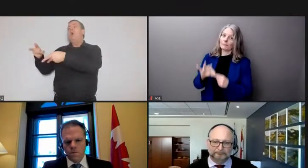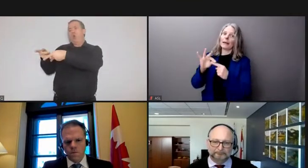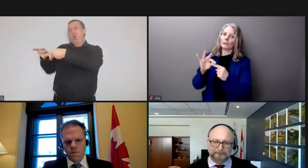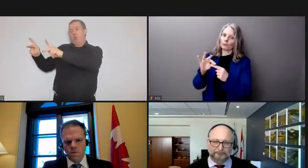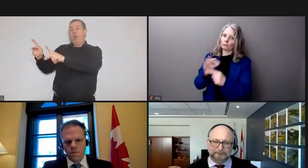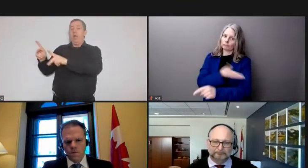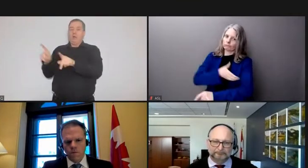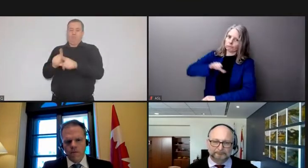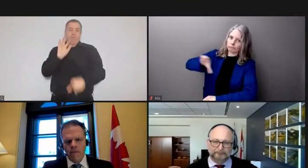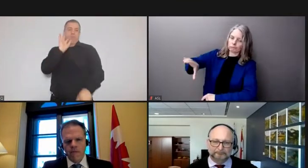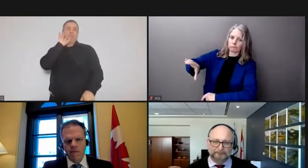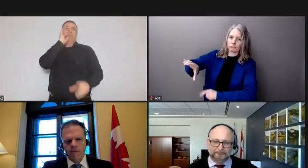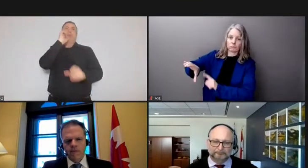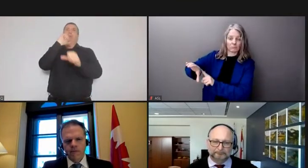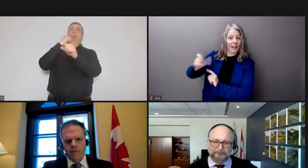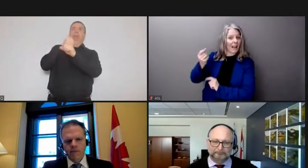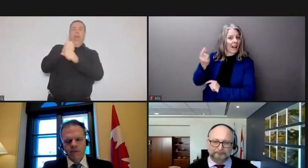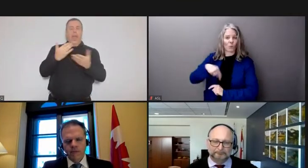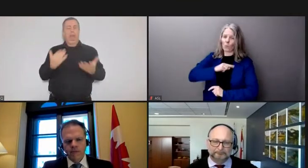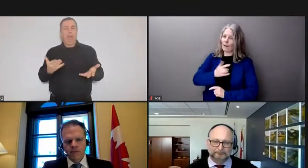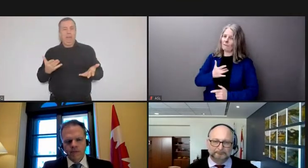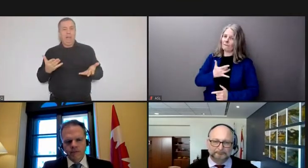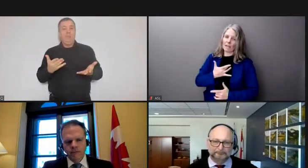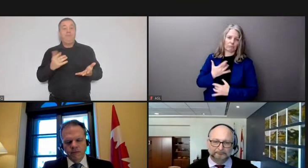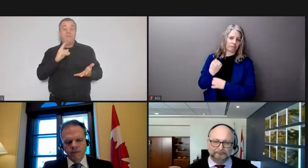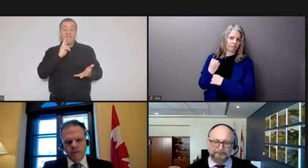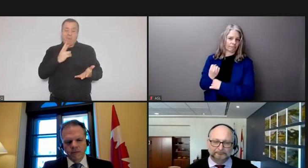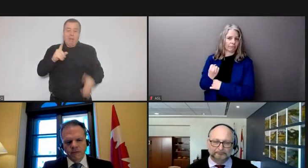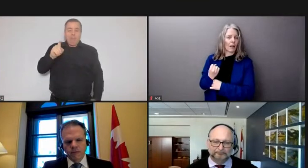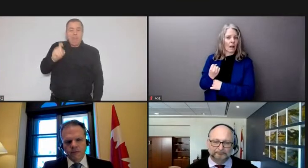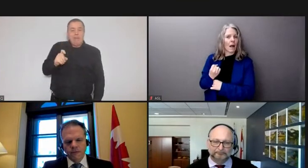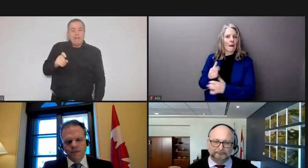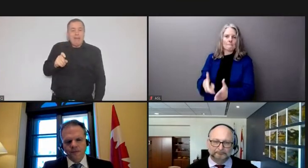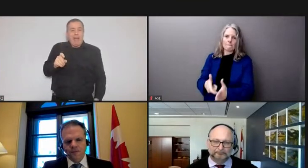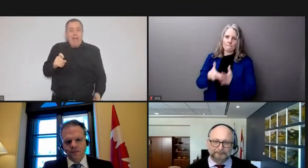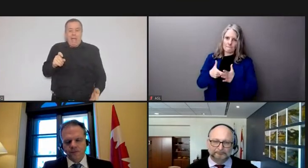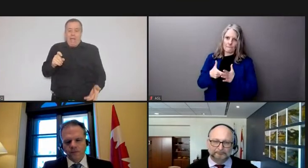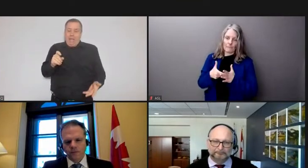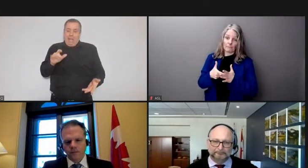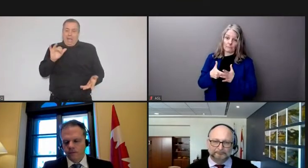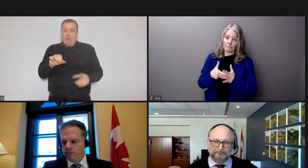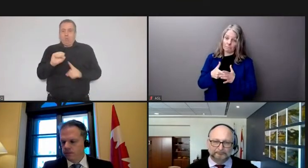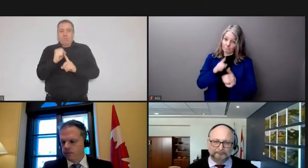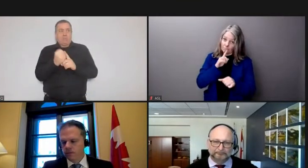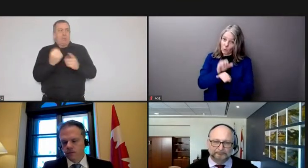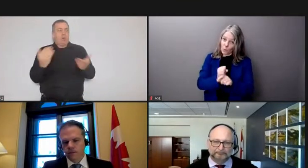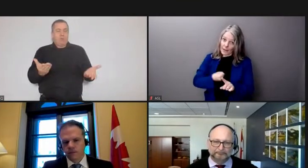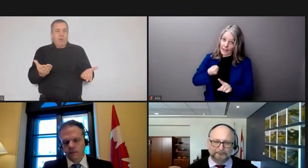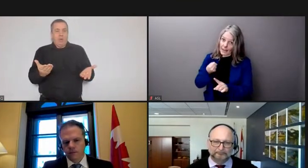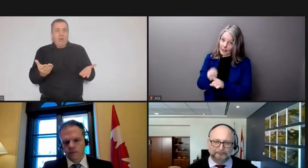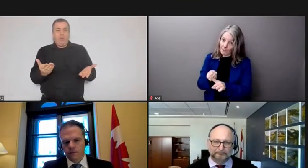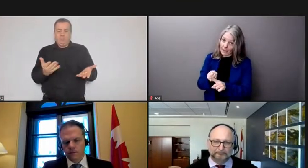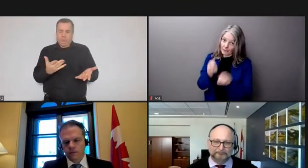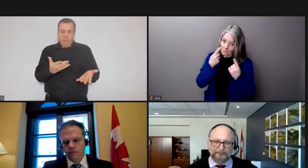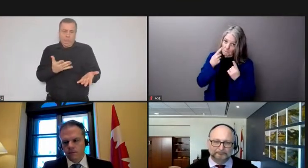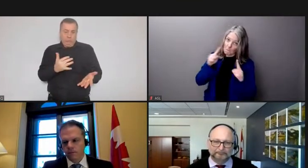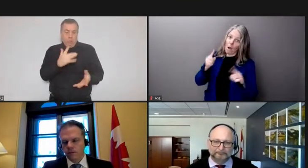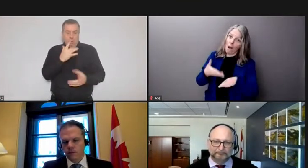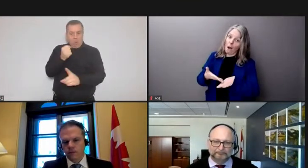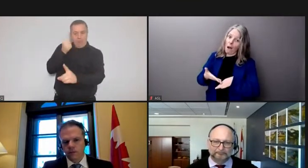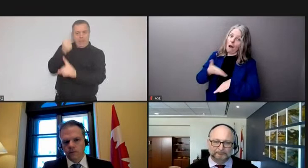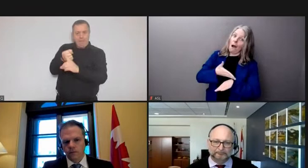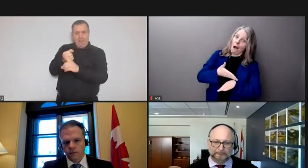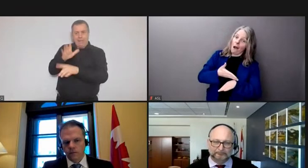absolutely believe are necessary in the current circumstances that are having an impact and let me also point out having a